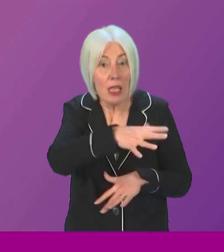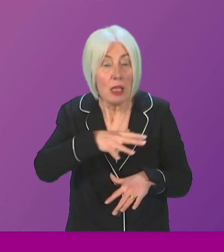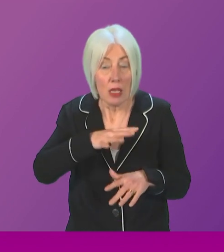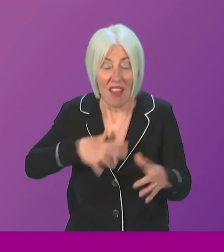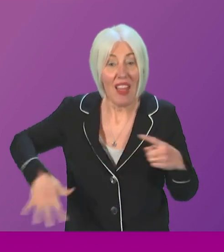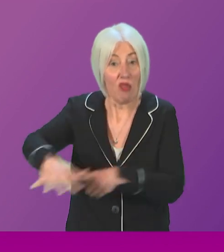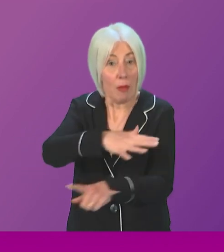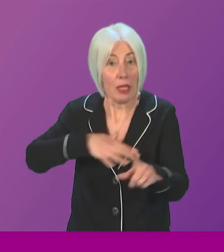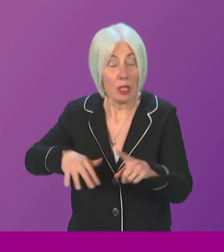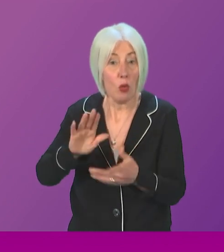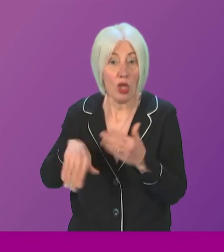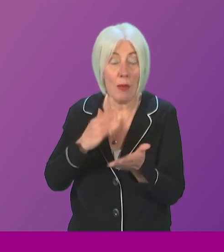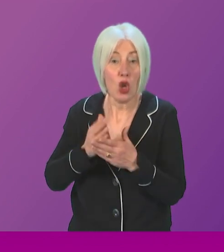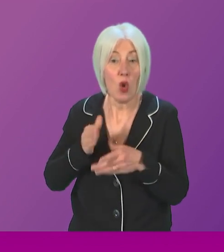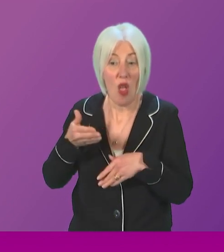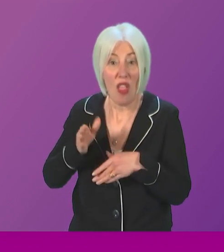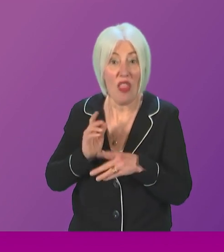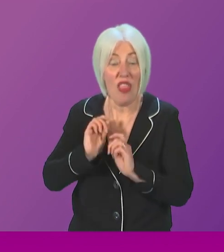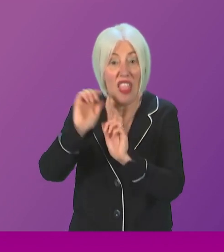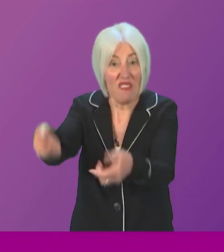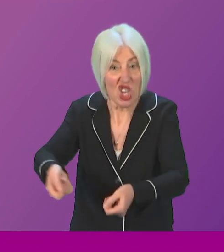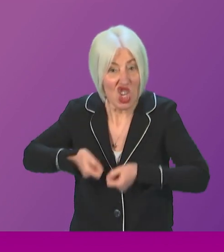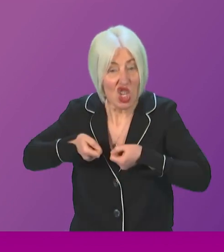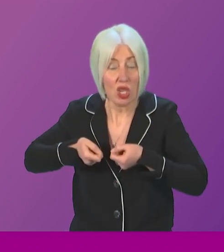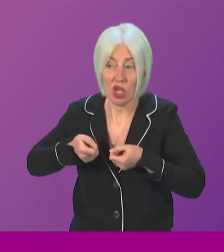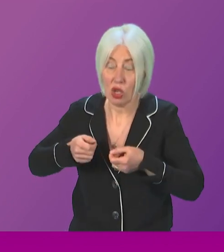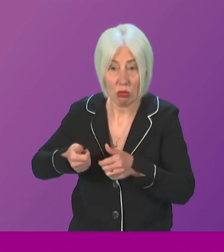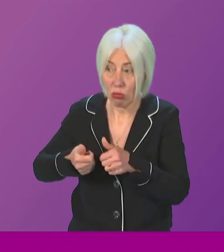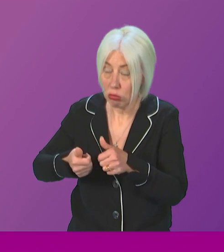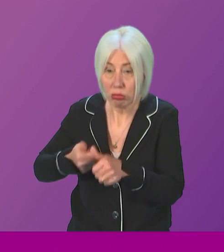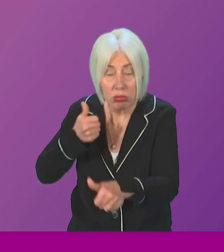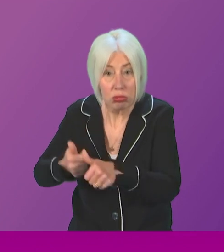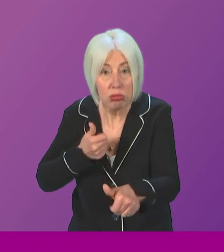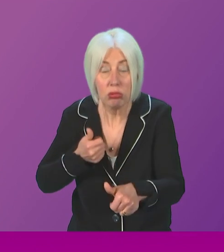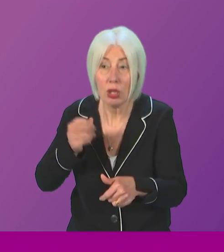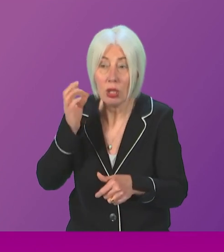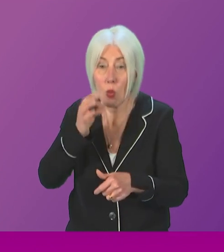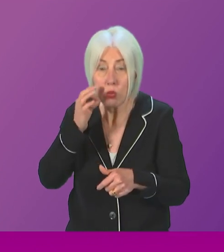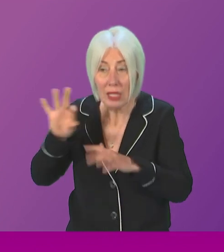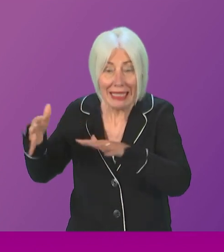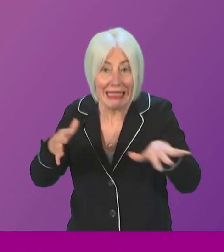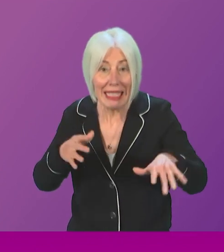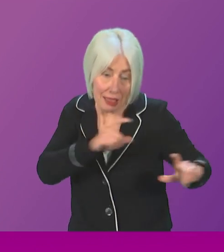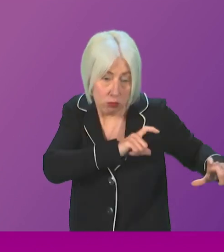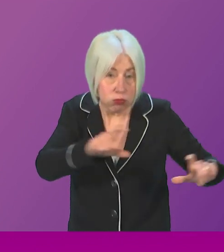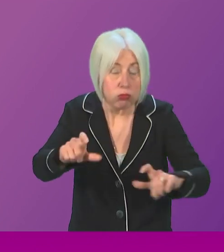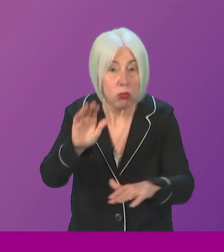our fishing industry and our seas to be sustainable for the future. We want that industry to continue.